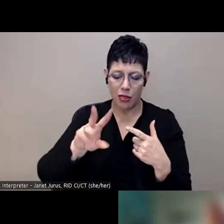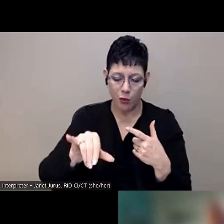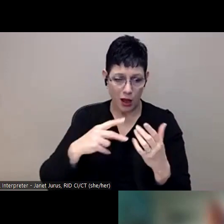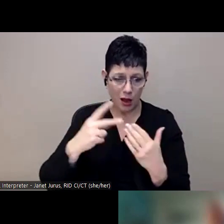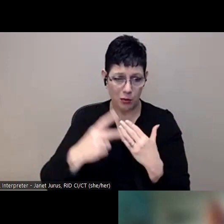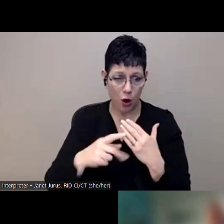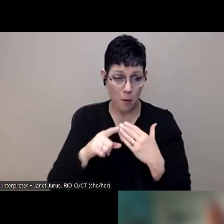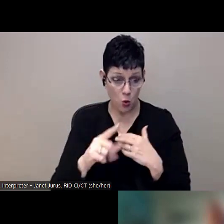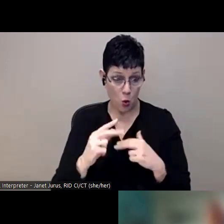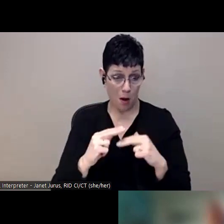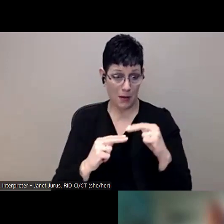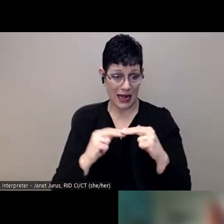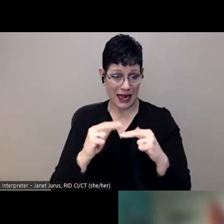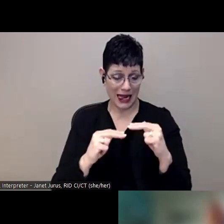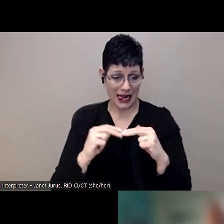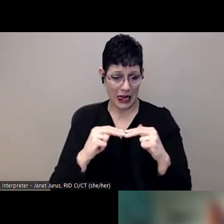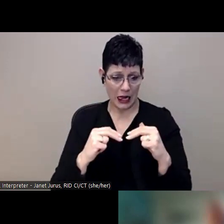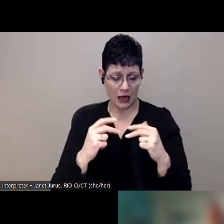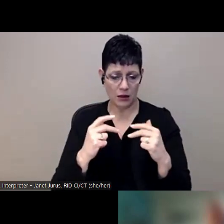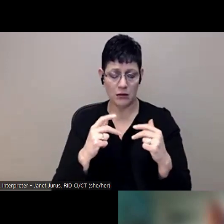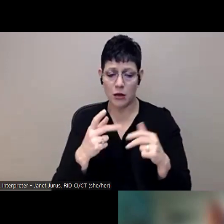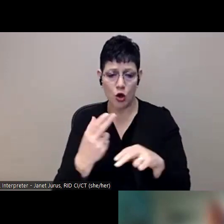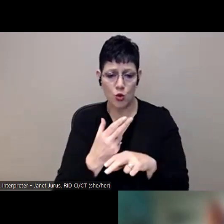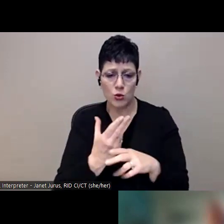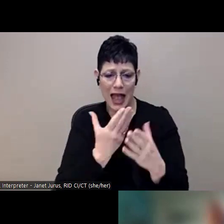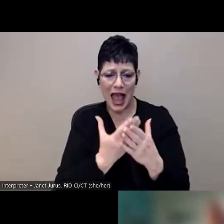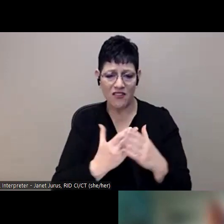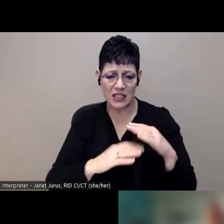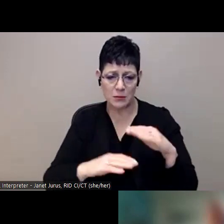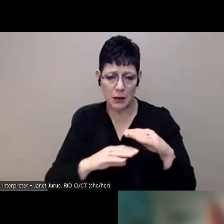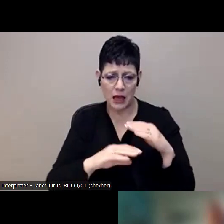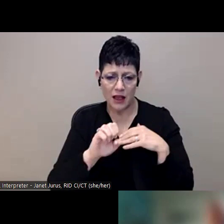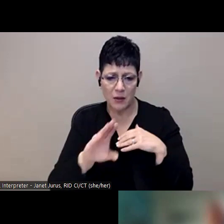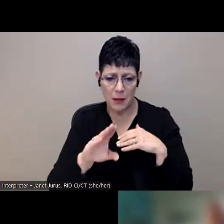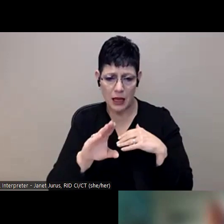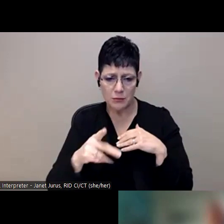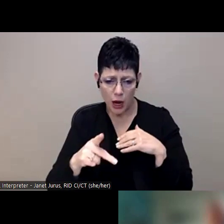you've built yourself. Um, are they evidence-based or available for the public to use as well?